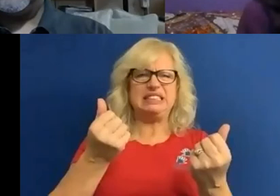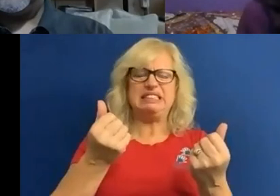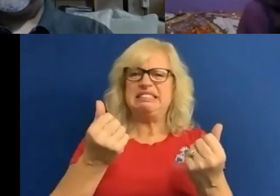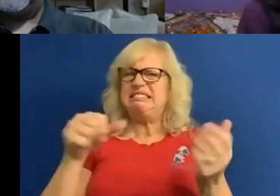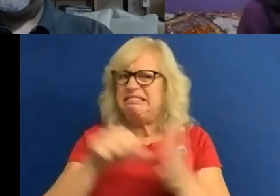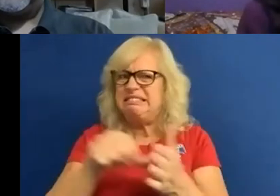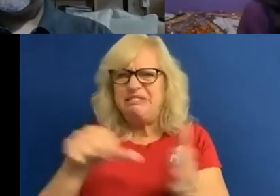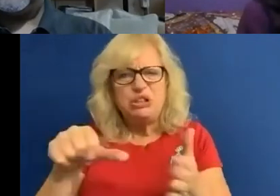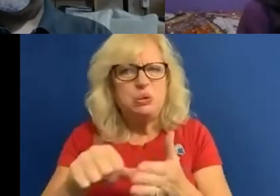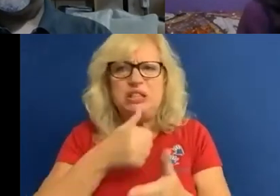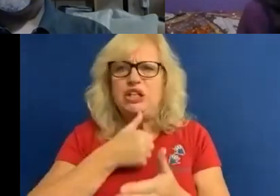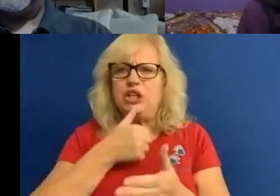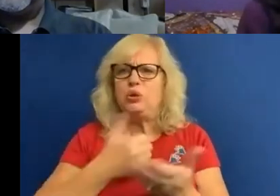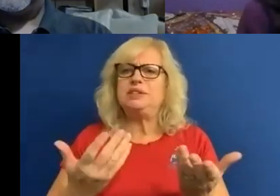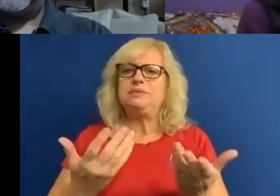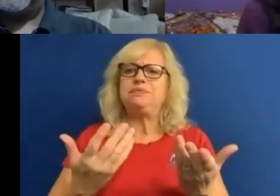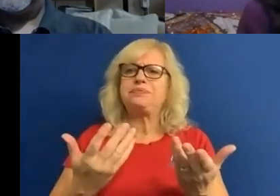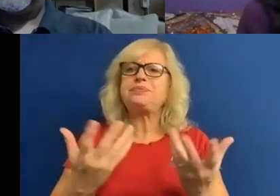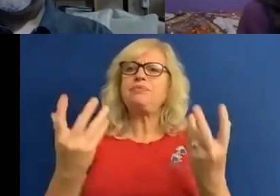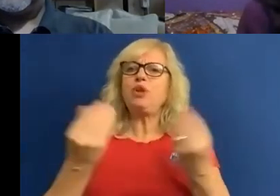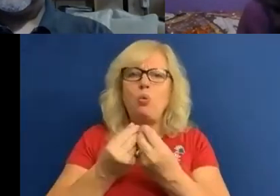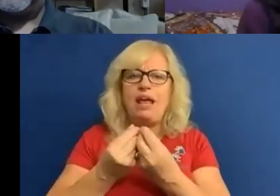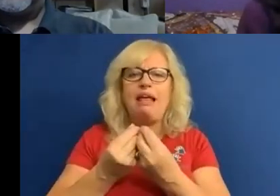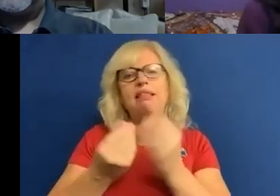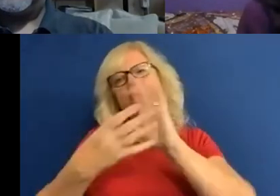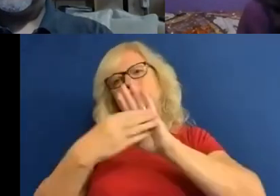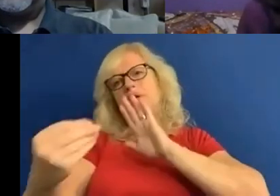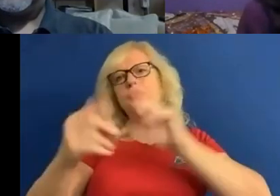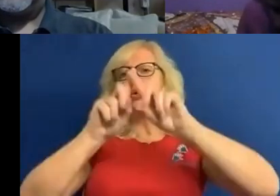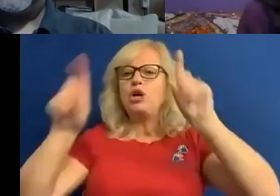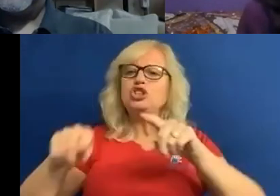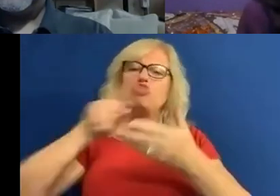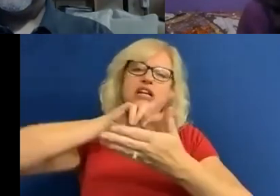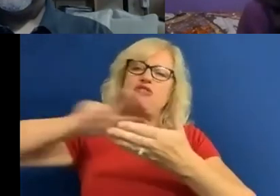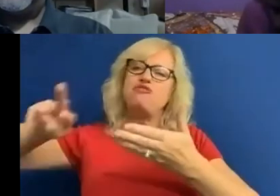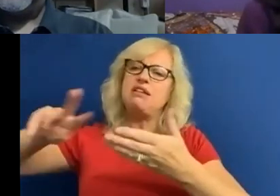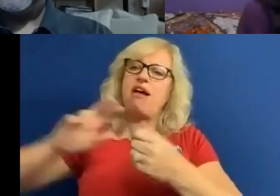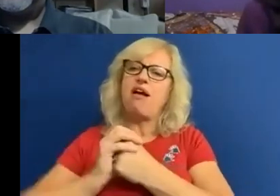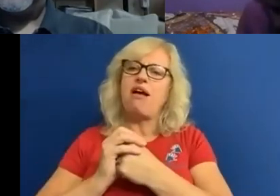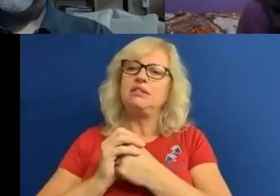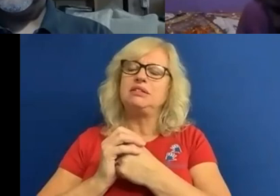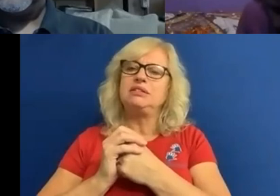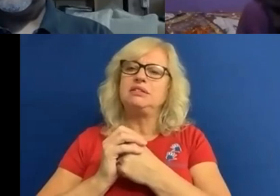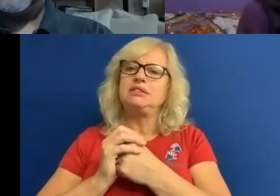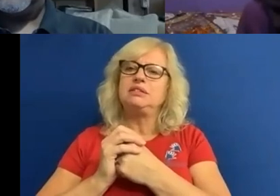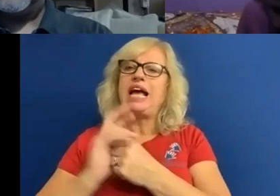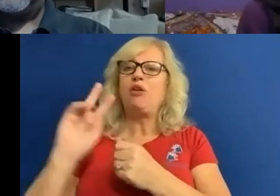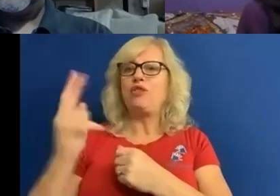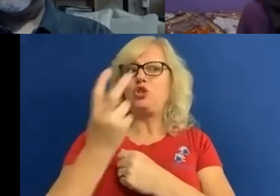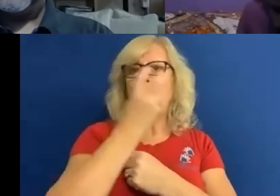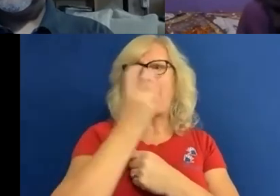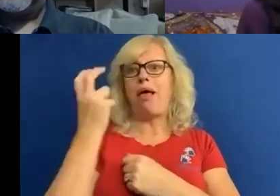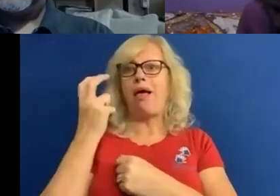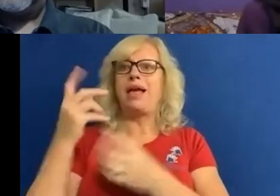difficult to use with, for example, a screen reader. So, and of the two blind members of staff that we have,